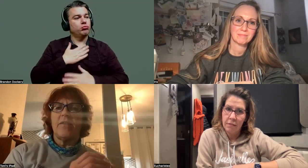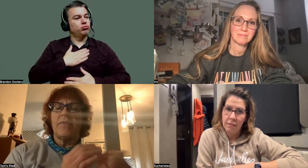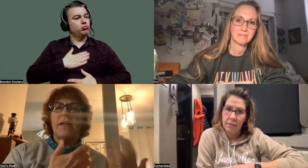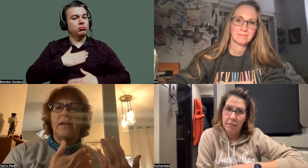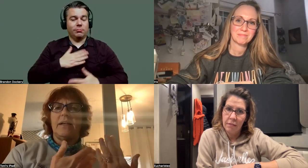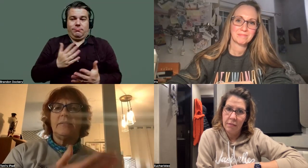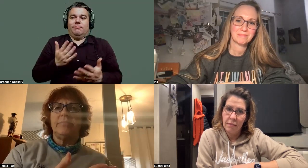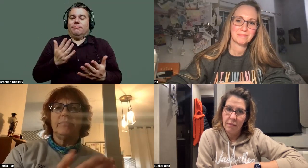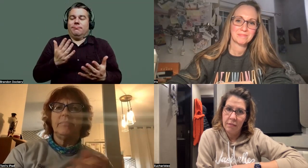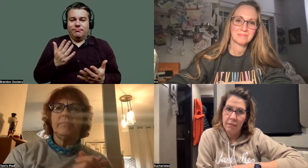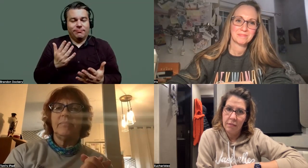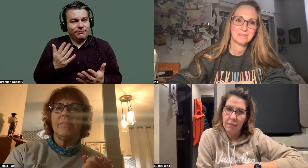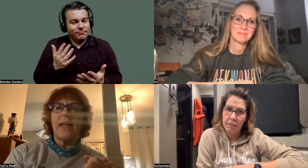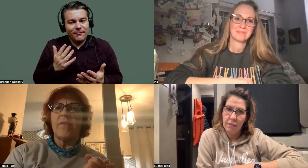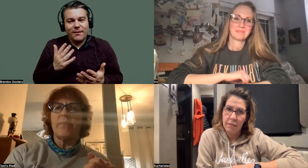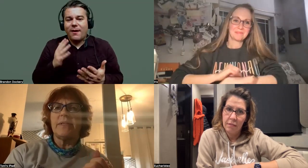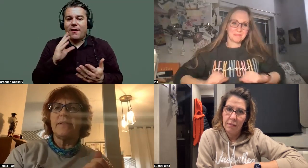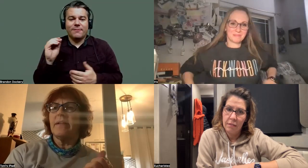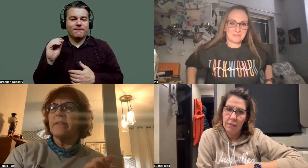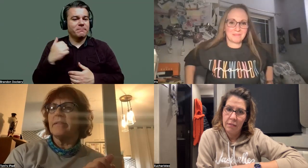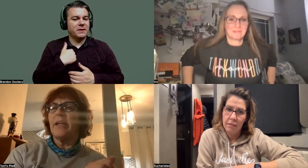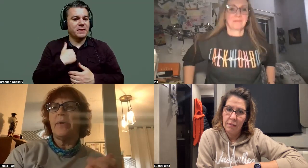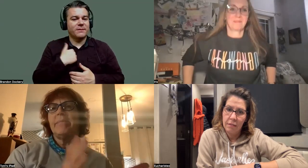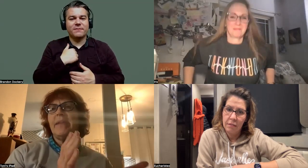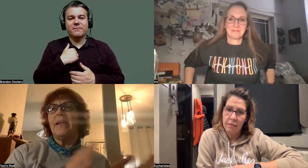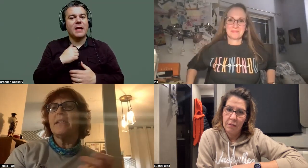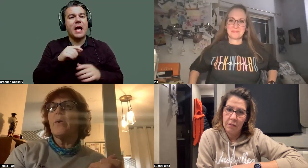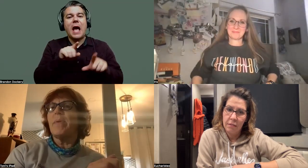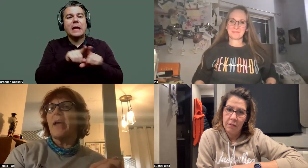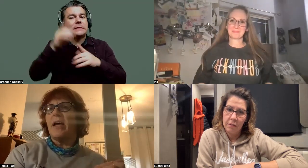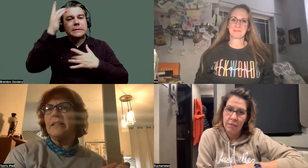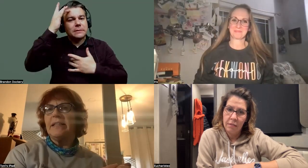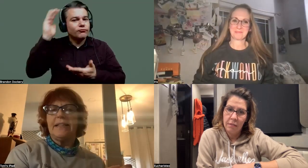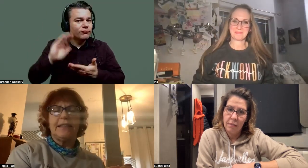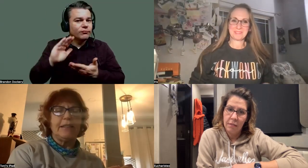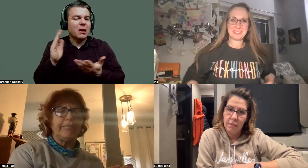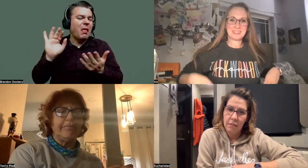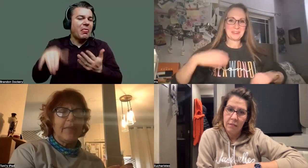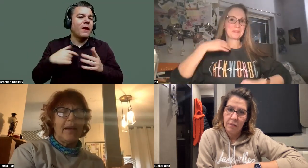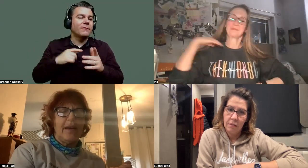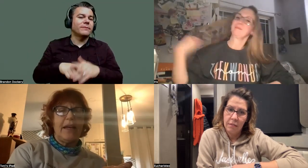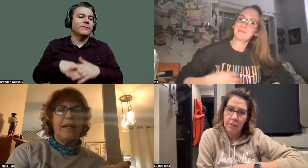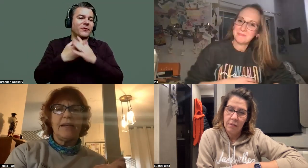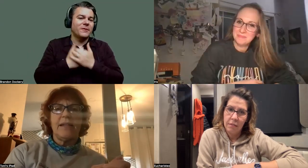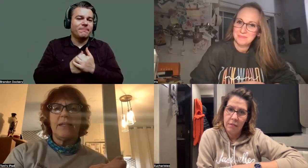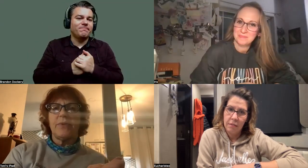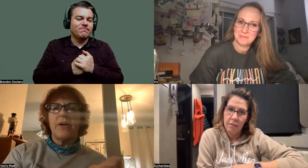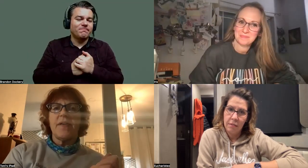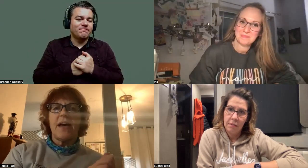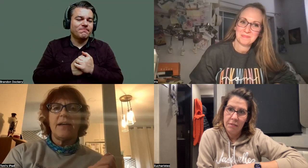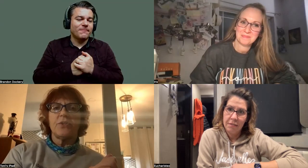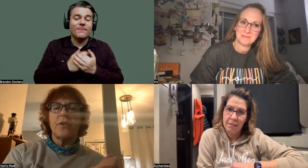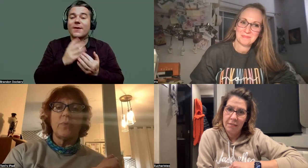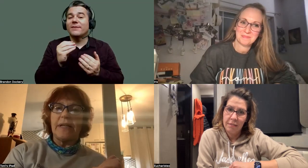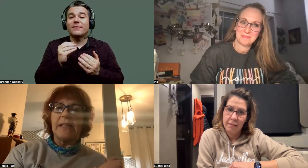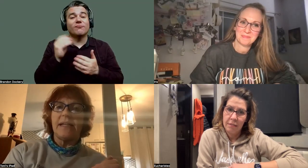I've haven't been as sick. And anyway, that's how I began. And with all